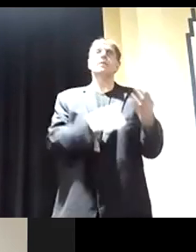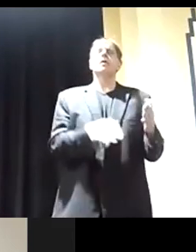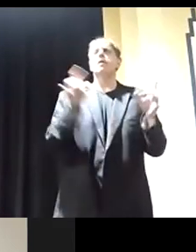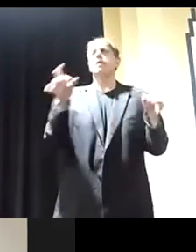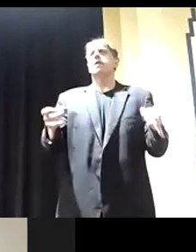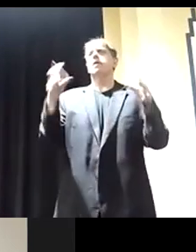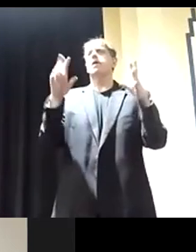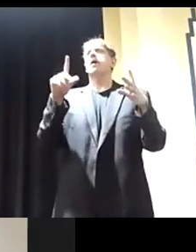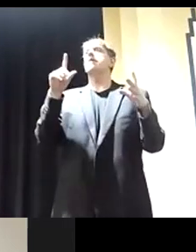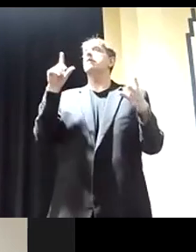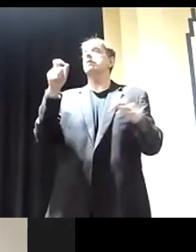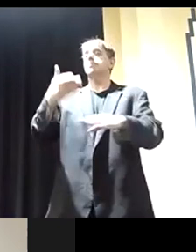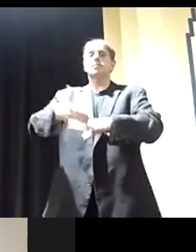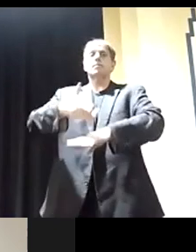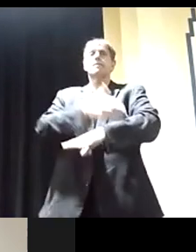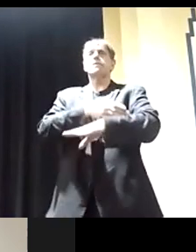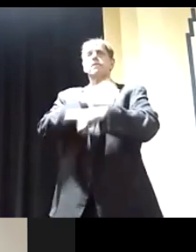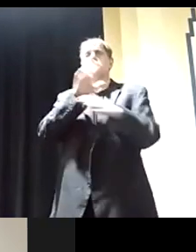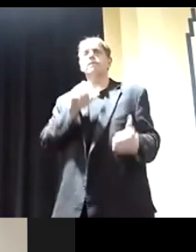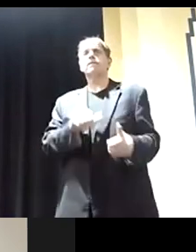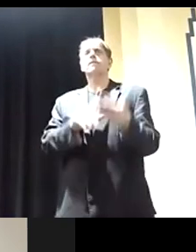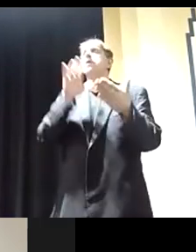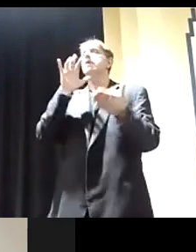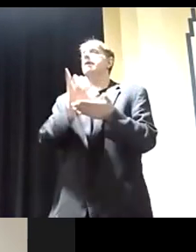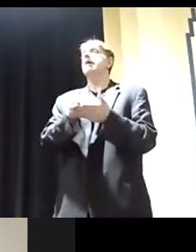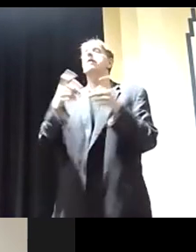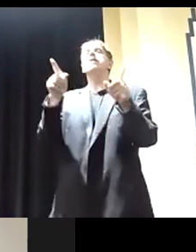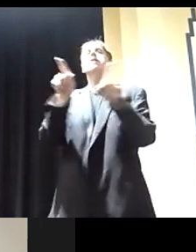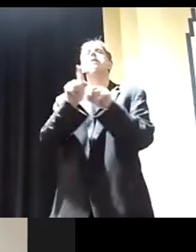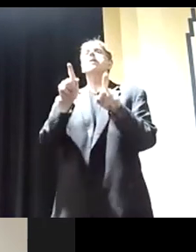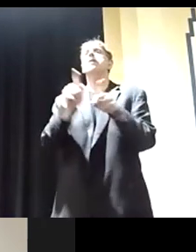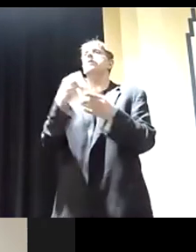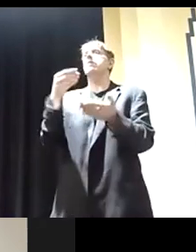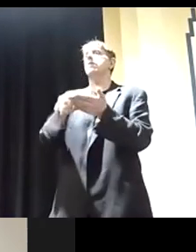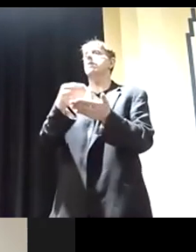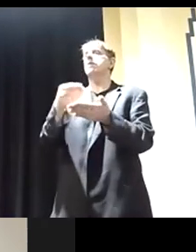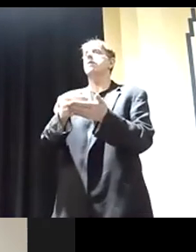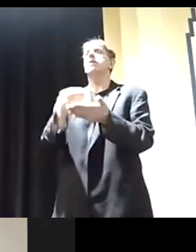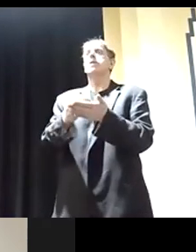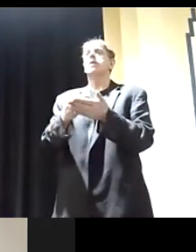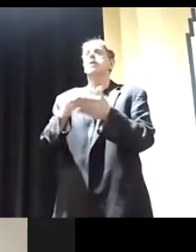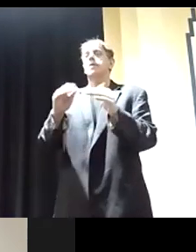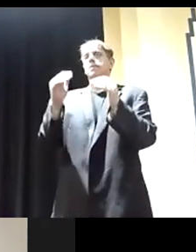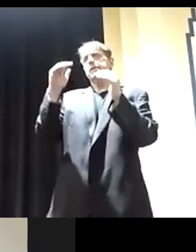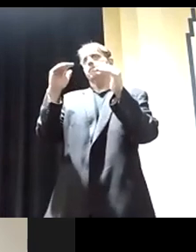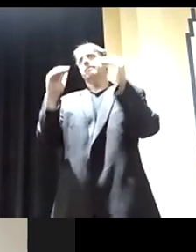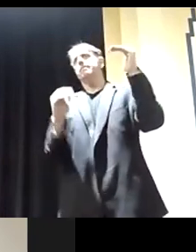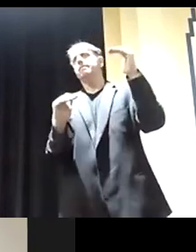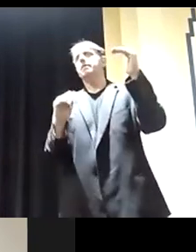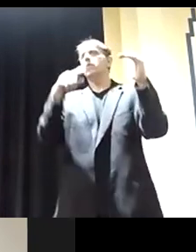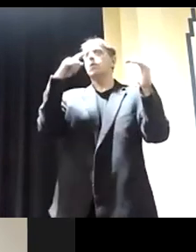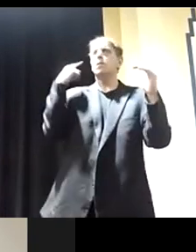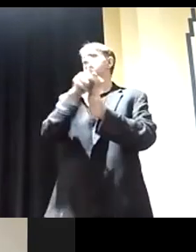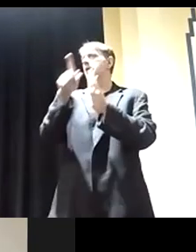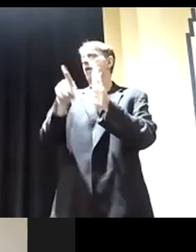have to close that and address that and also close the enormous wage gap between women of color and white men. Consul,